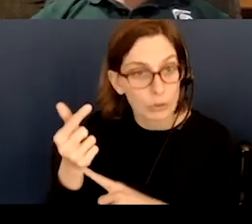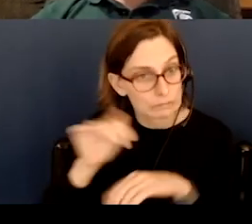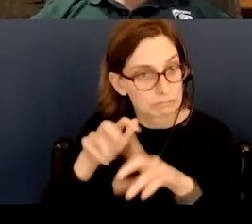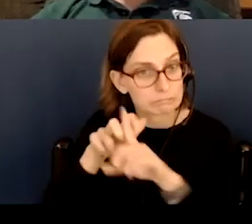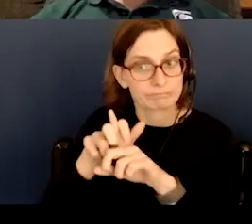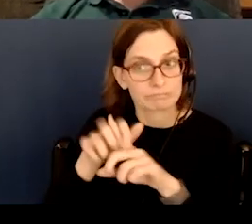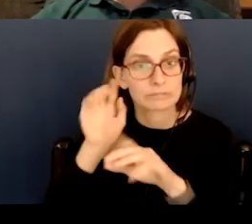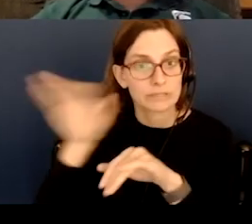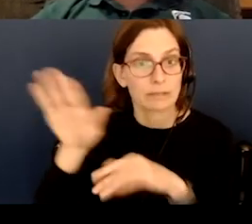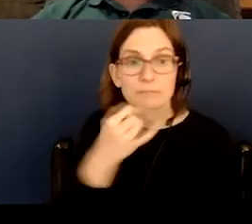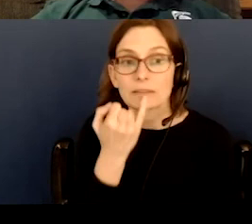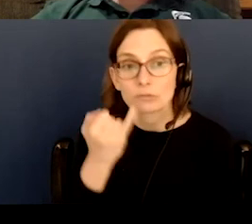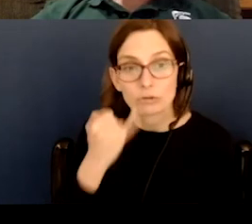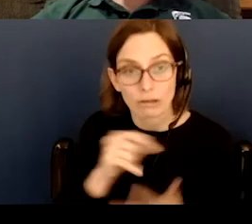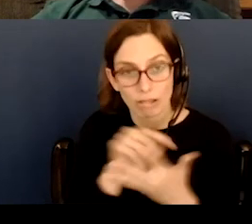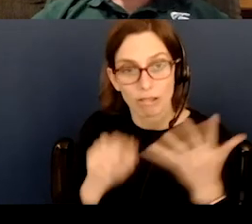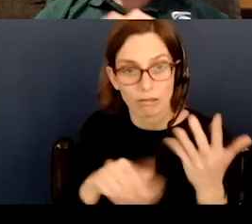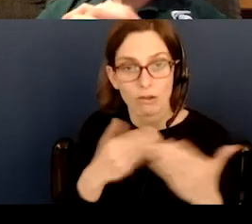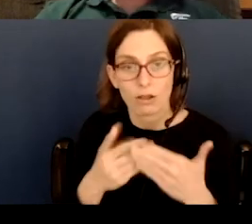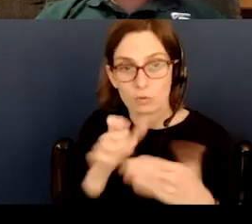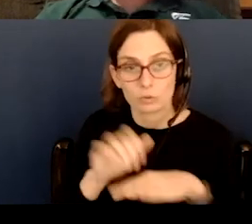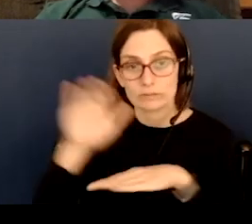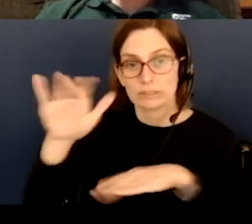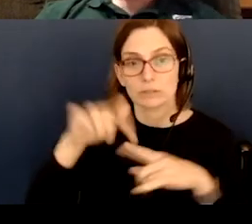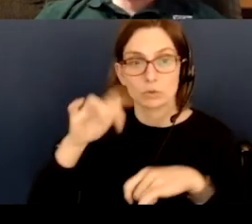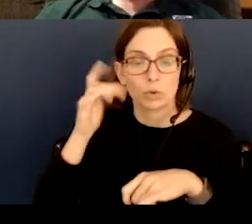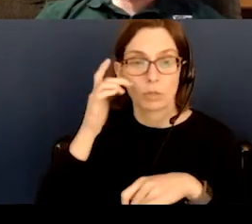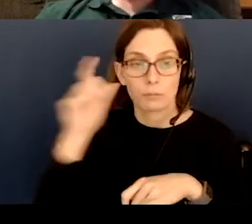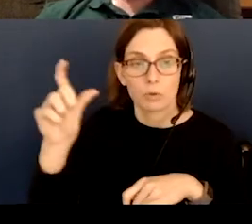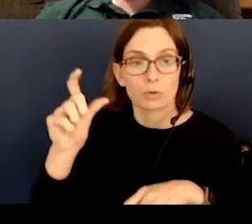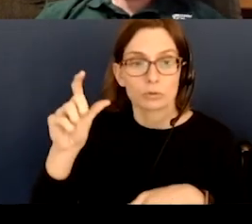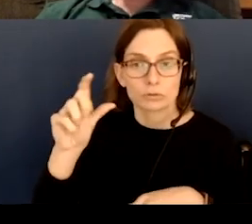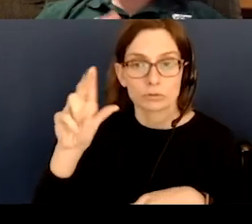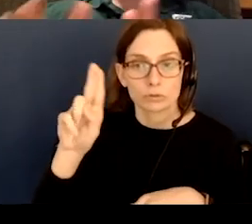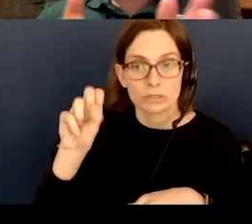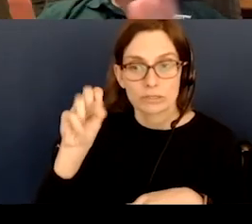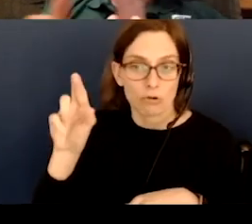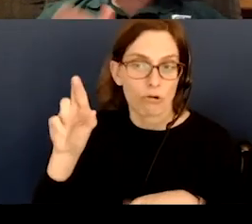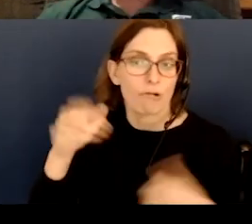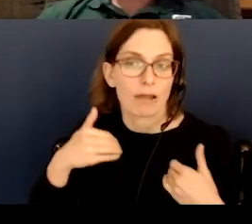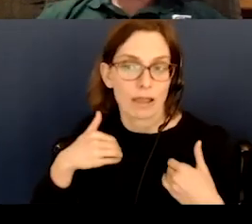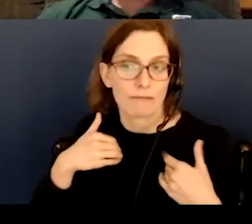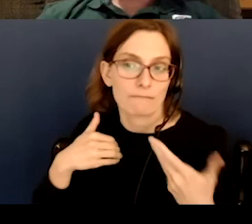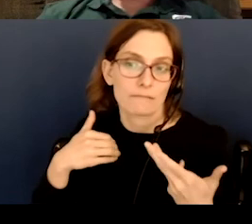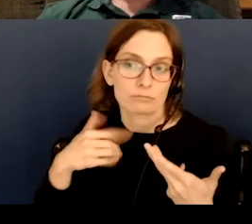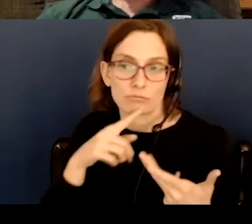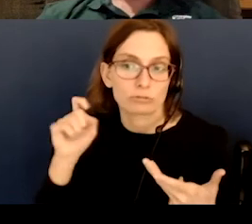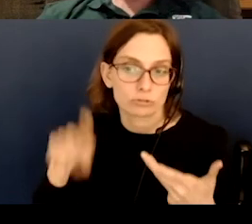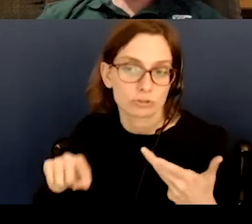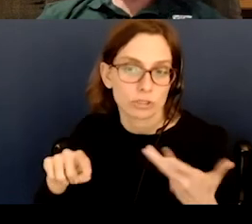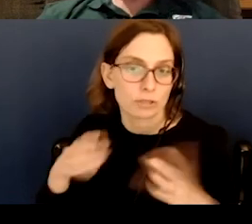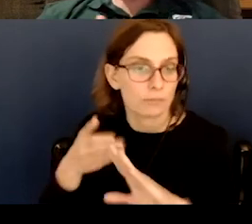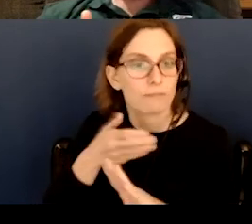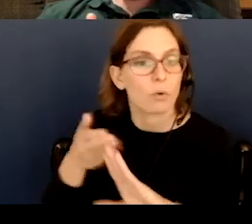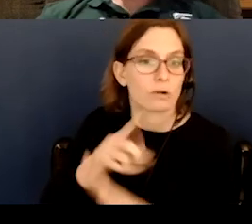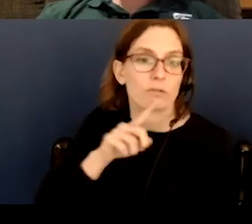and Israel have all sent missions to the moon. The Soviet Union has the most of any country. If you, you know, Soviet Union, uh, before Russia,